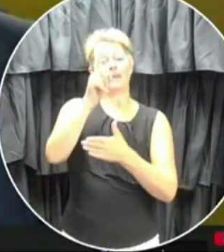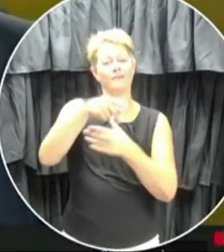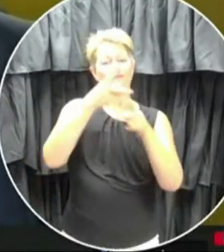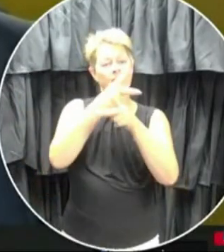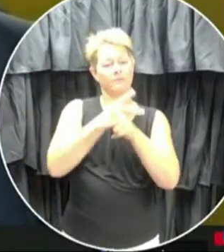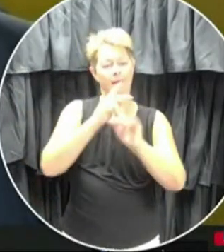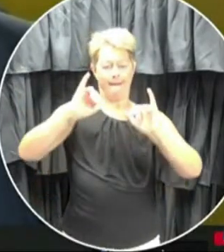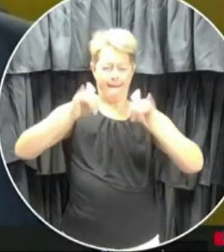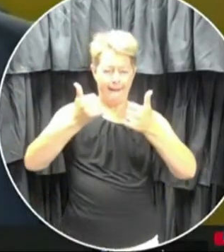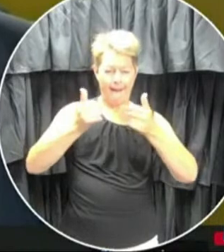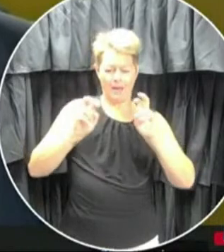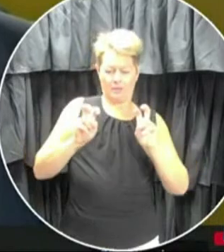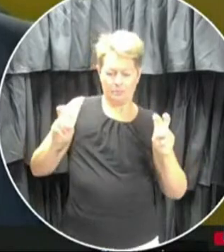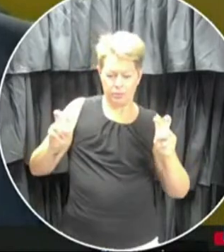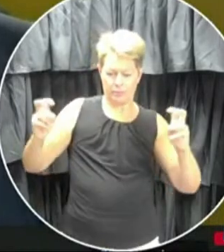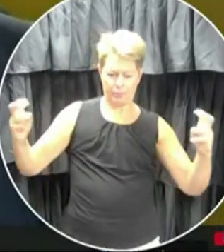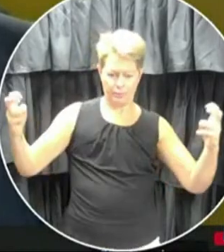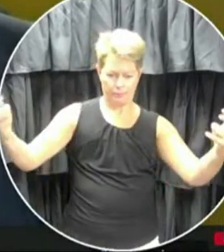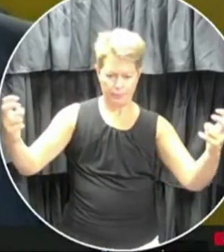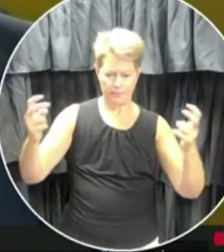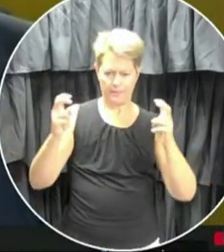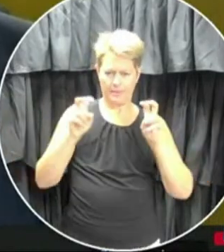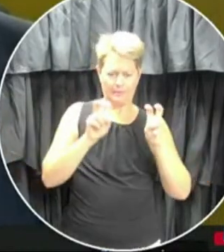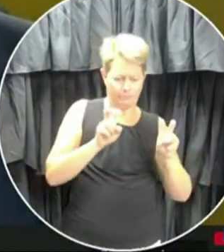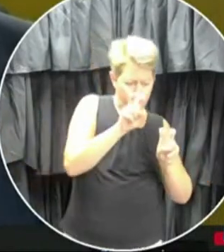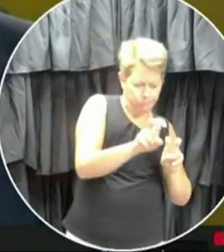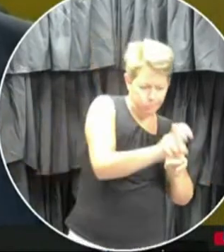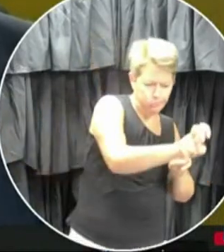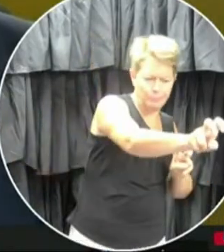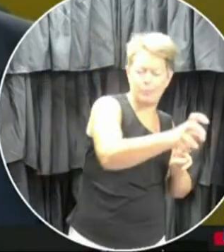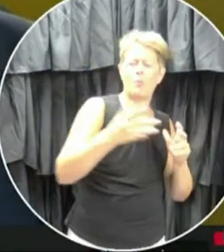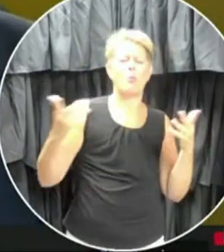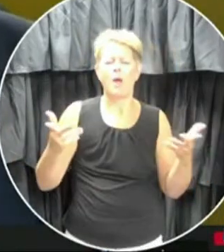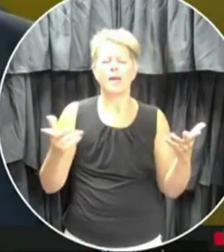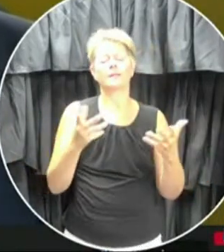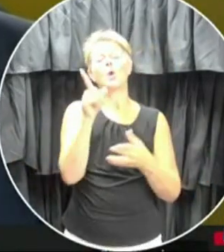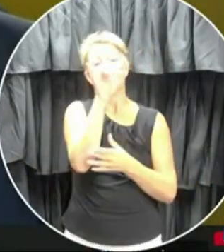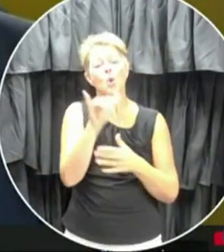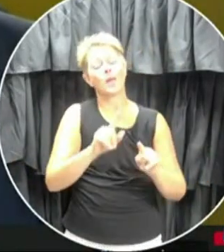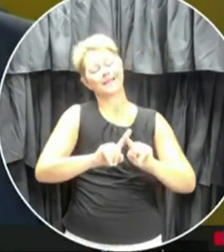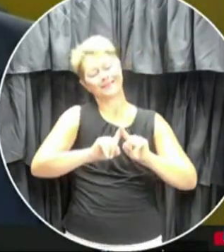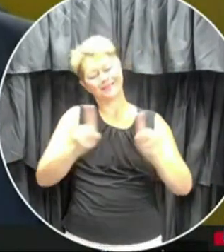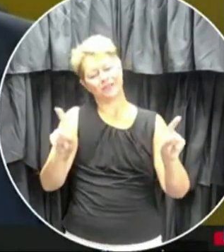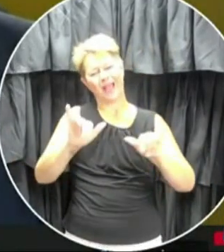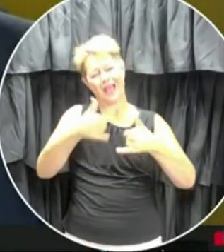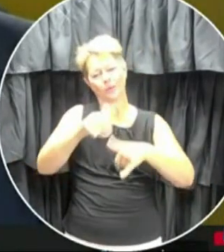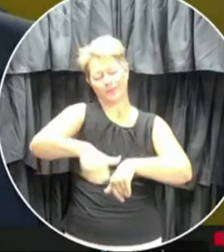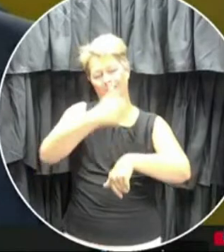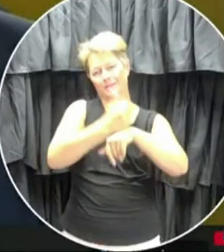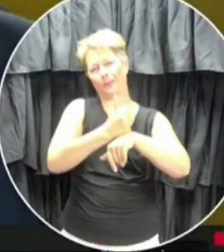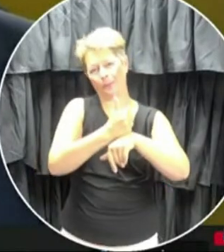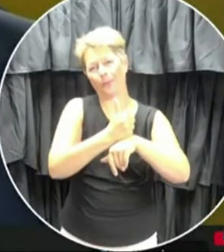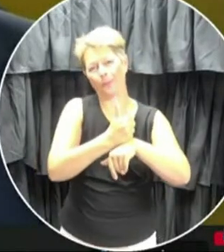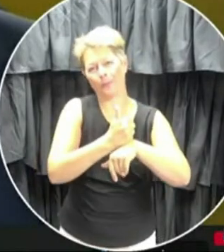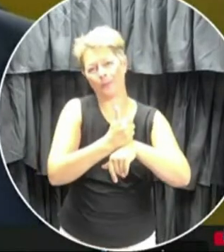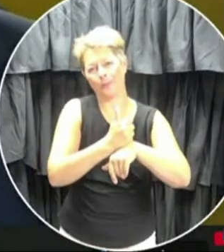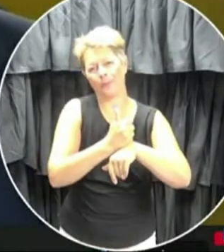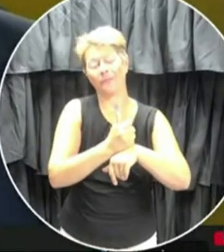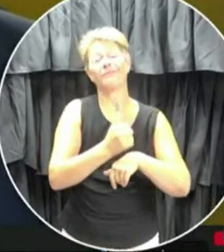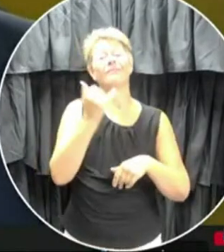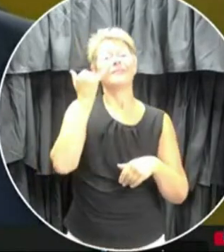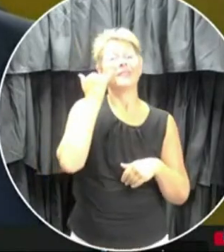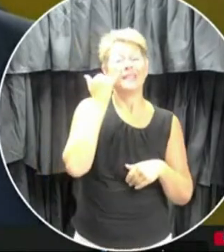the classroom that achieves the maximum physical distancing. So yeah, and as well, if we can relocate